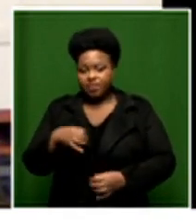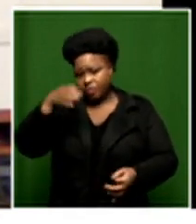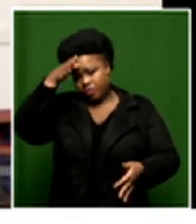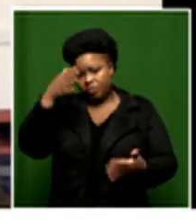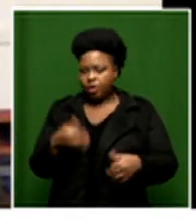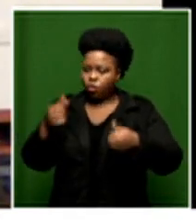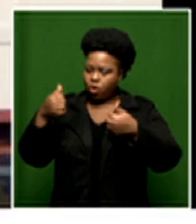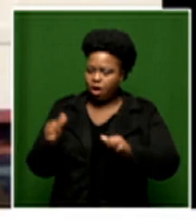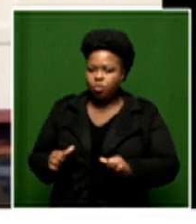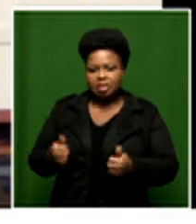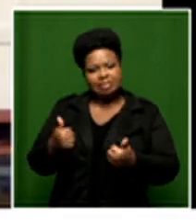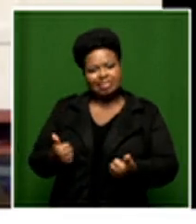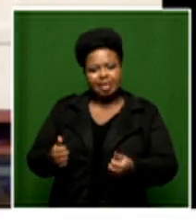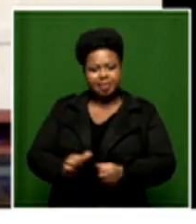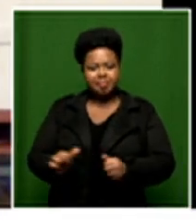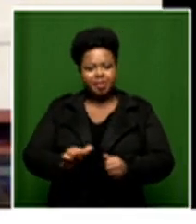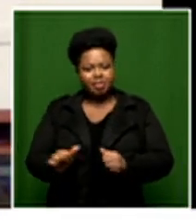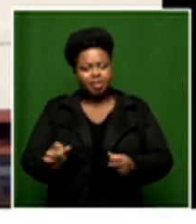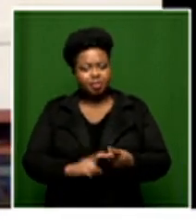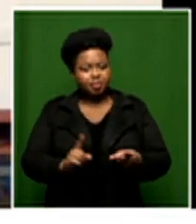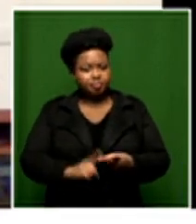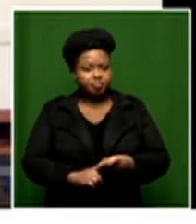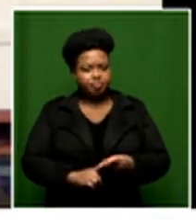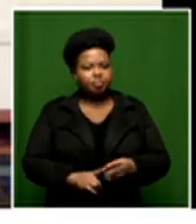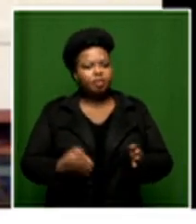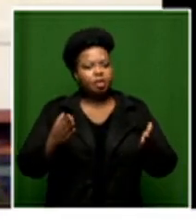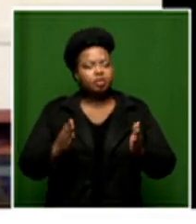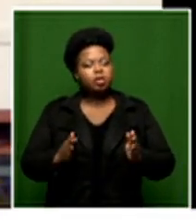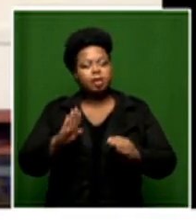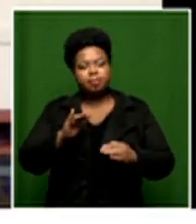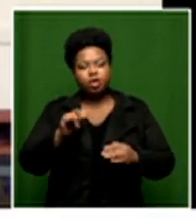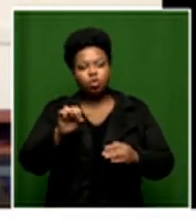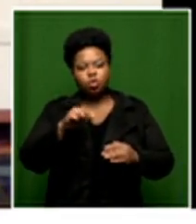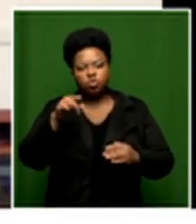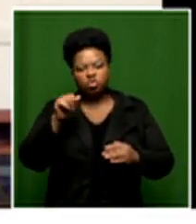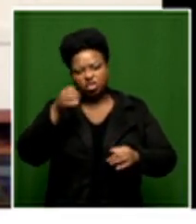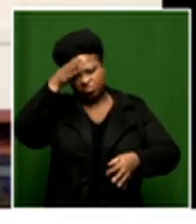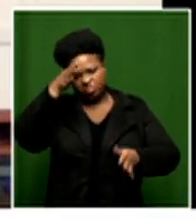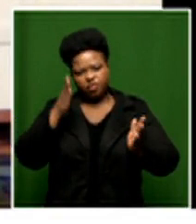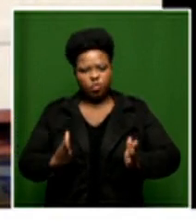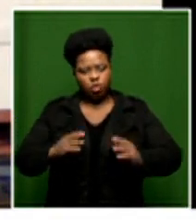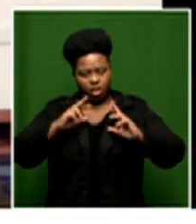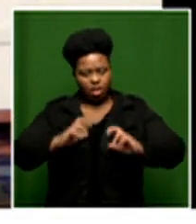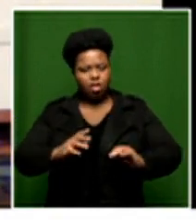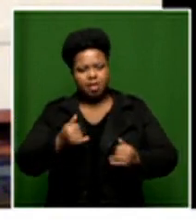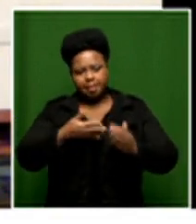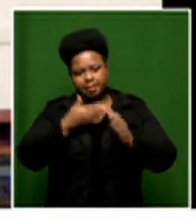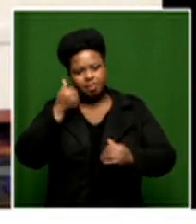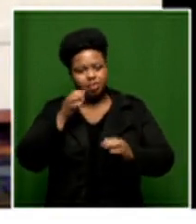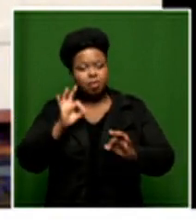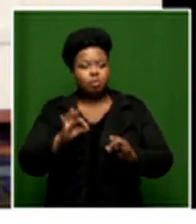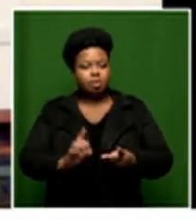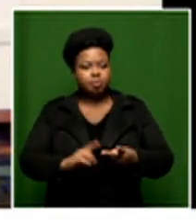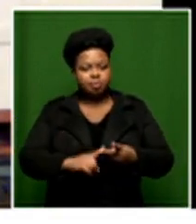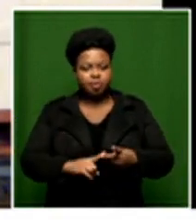accountant uh the better the sooner you can be a brilliant biologist the better because time in those industries makes a difference what we're finding